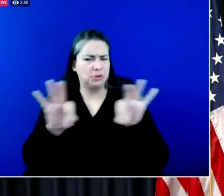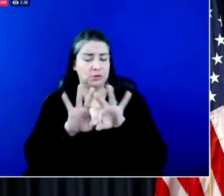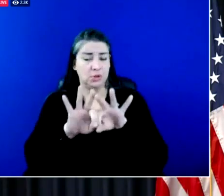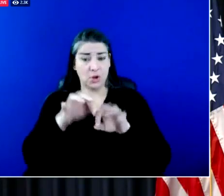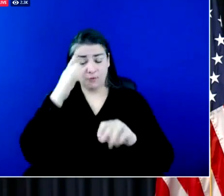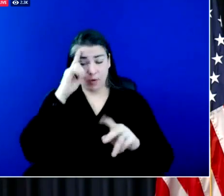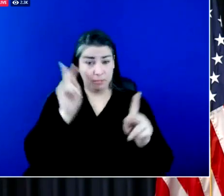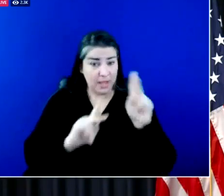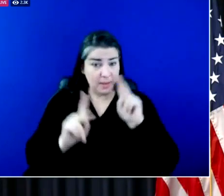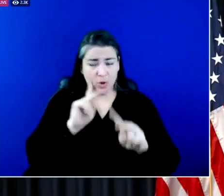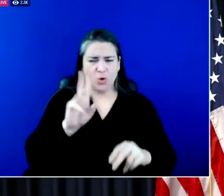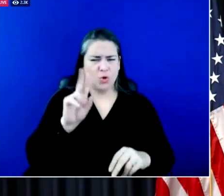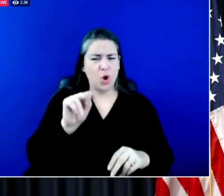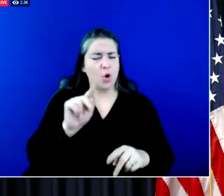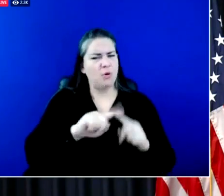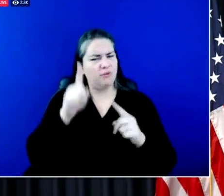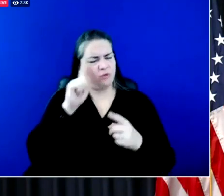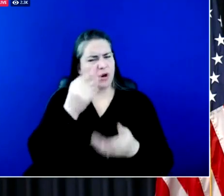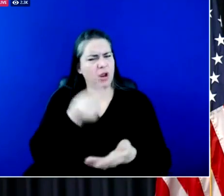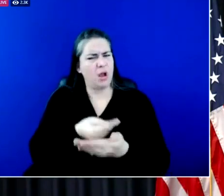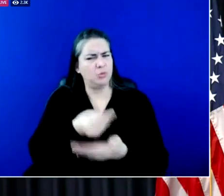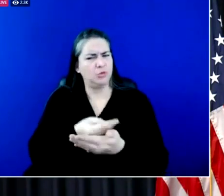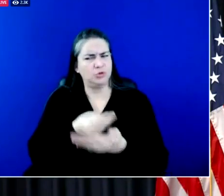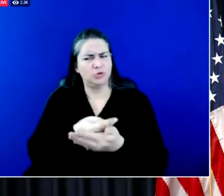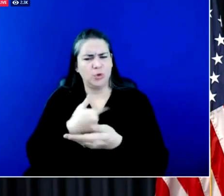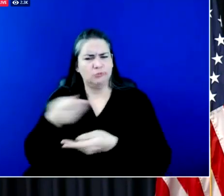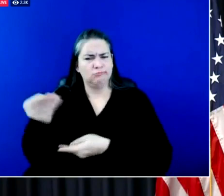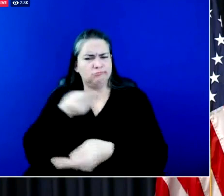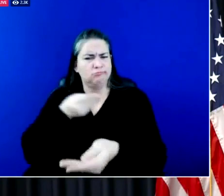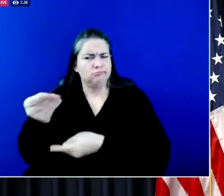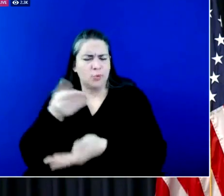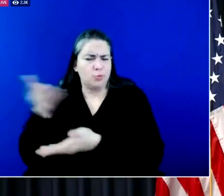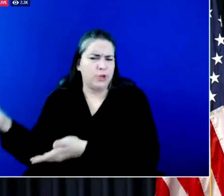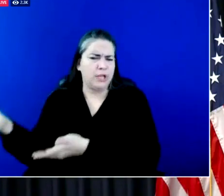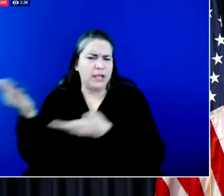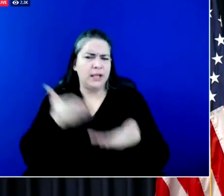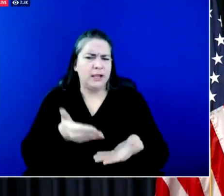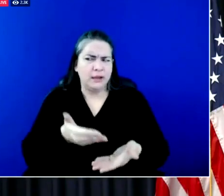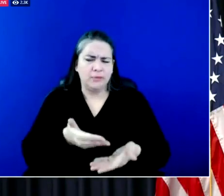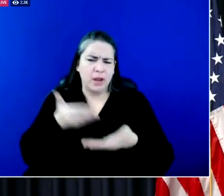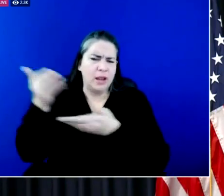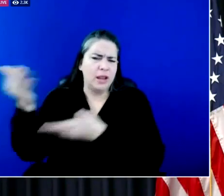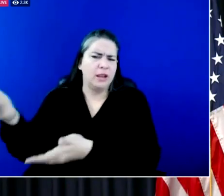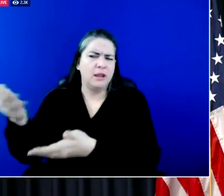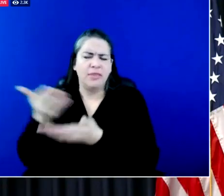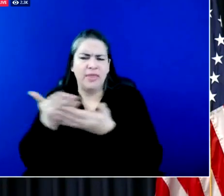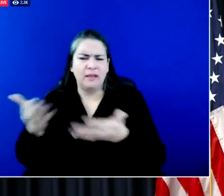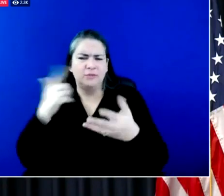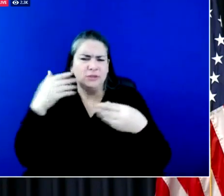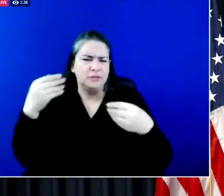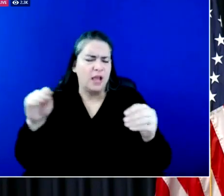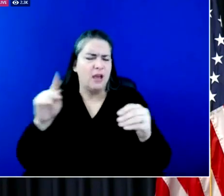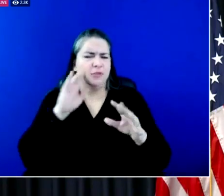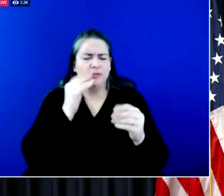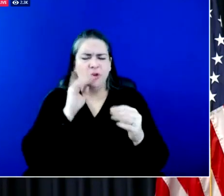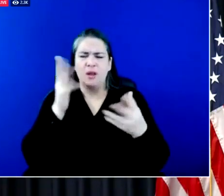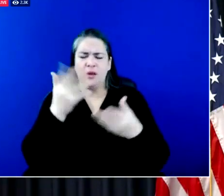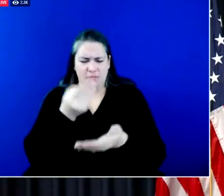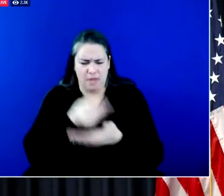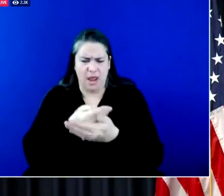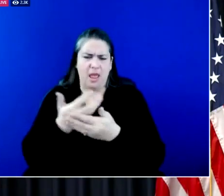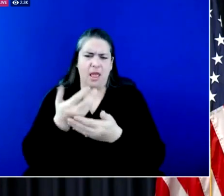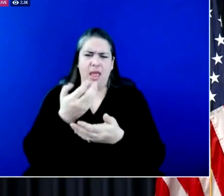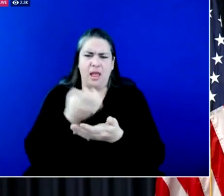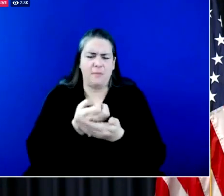for commerce here in kentucky we are such an incredible logistics hub and we create thousands and thousands and thousands and of